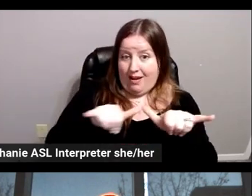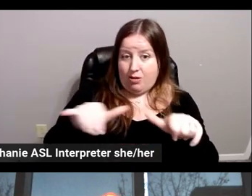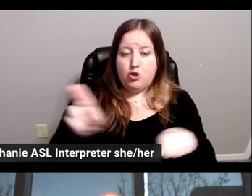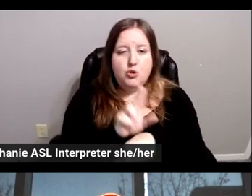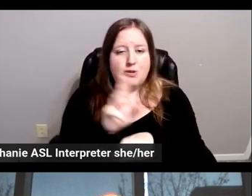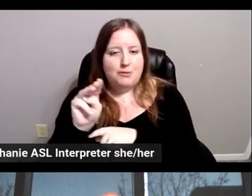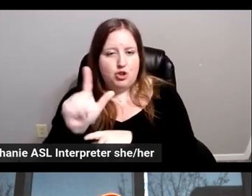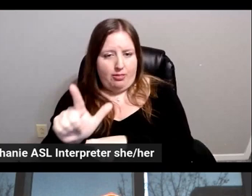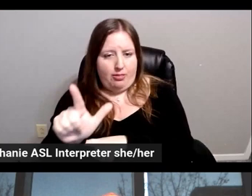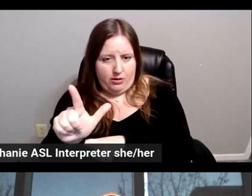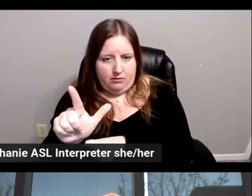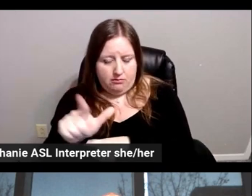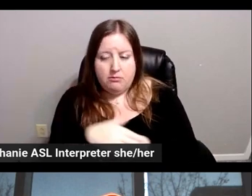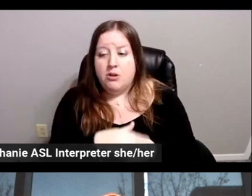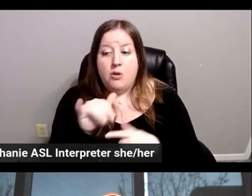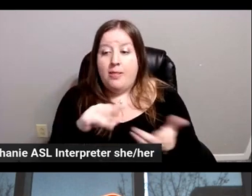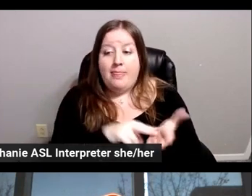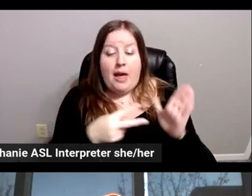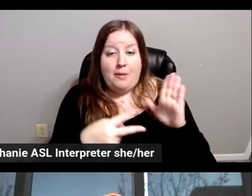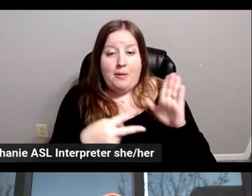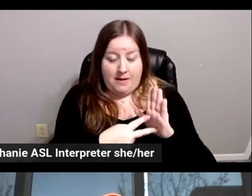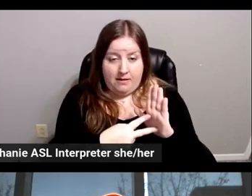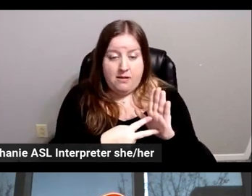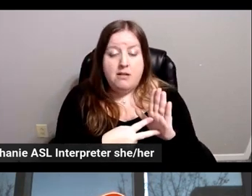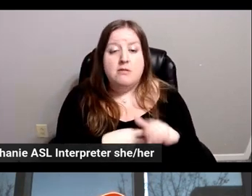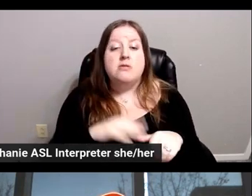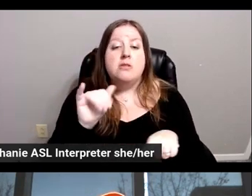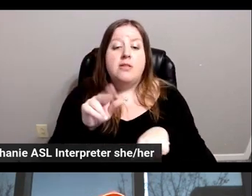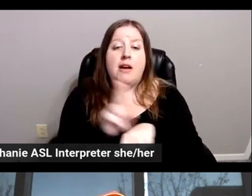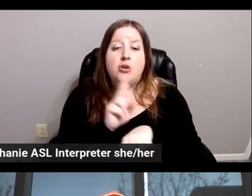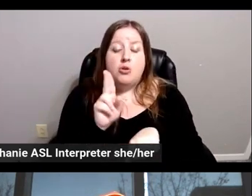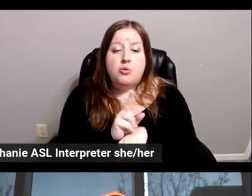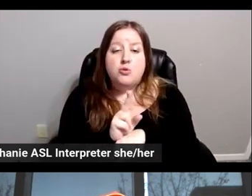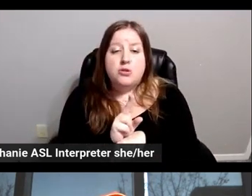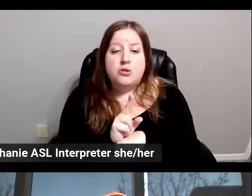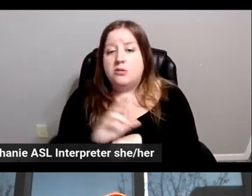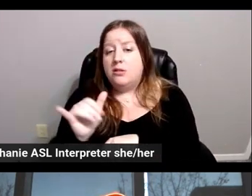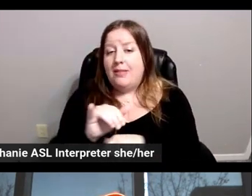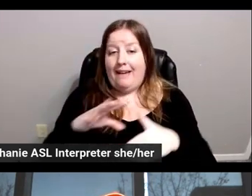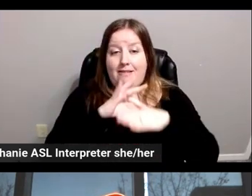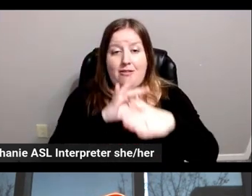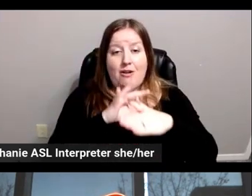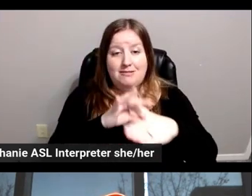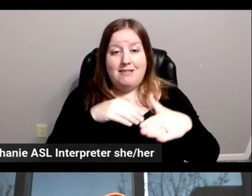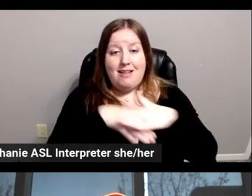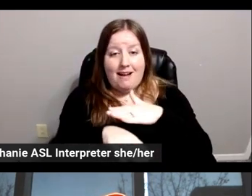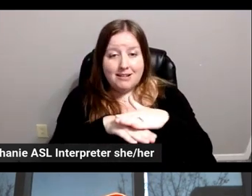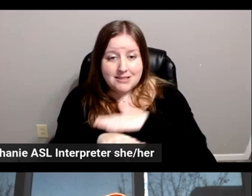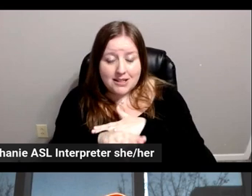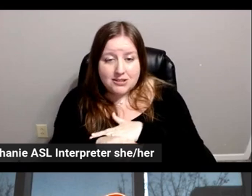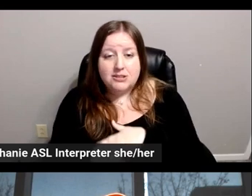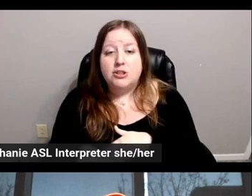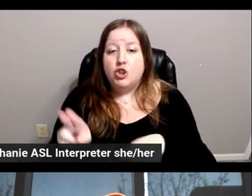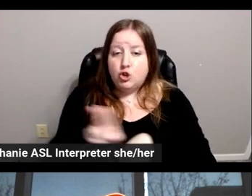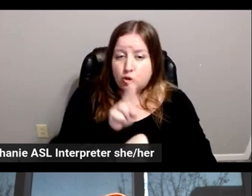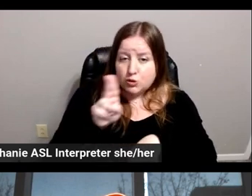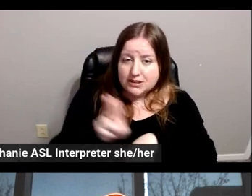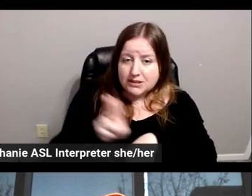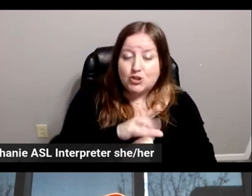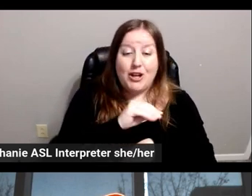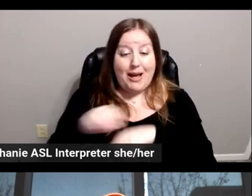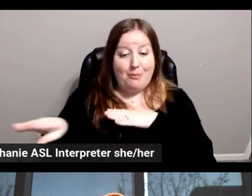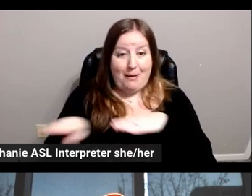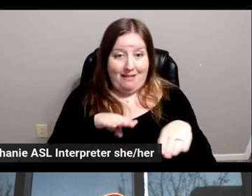learning. So, what it does is it draws, you know, things like content access and usage and behavior